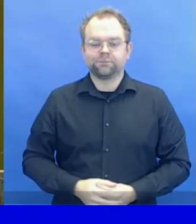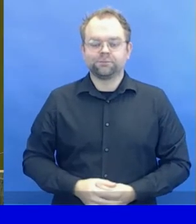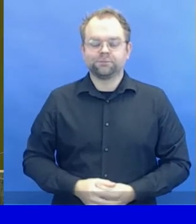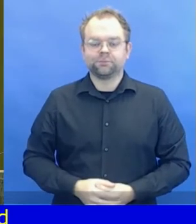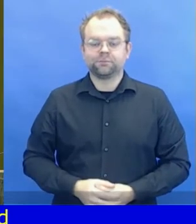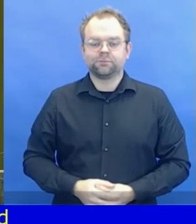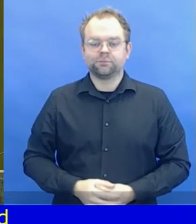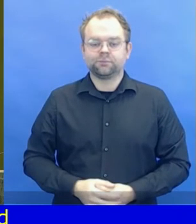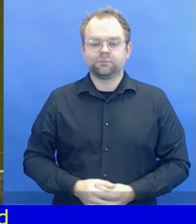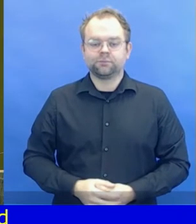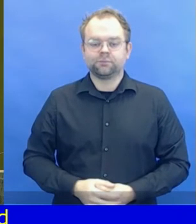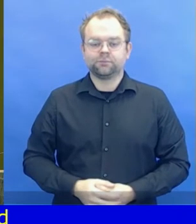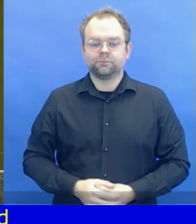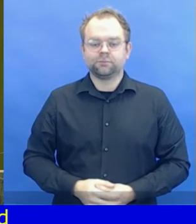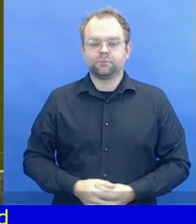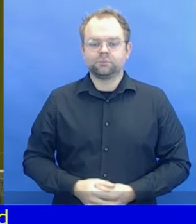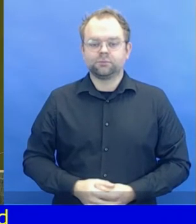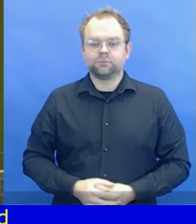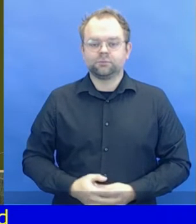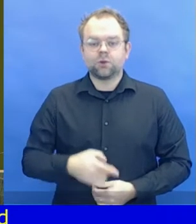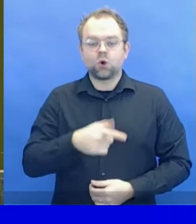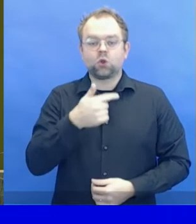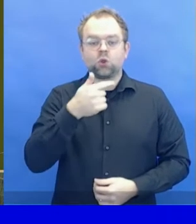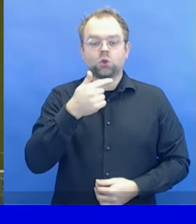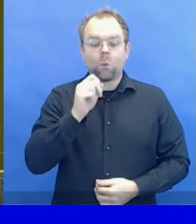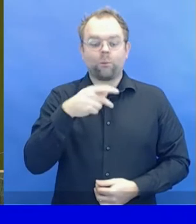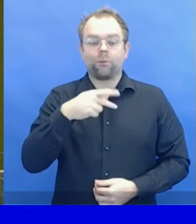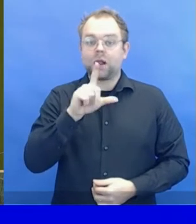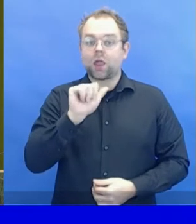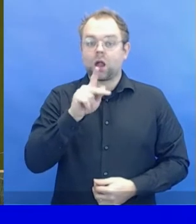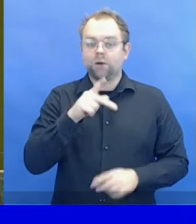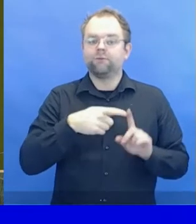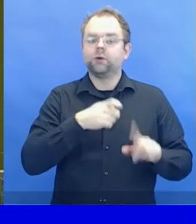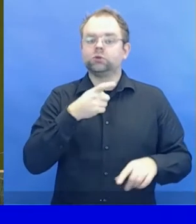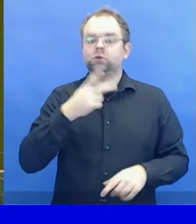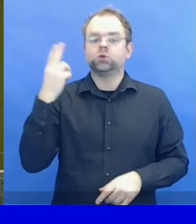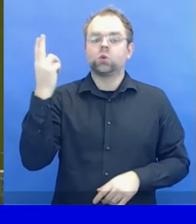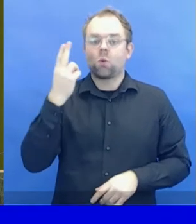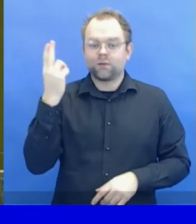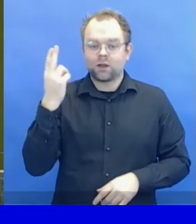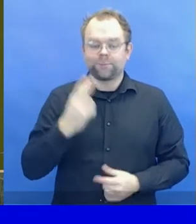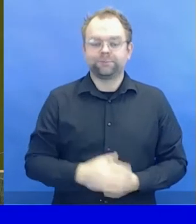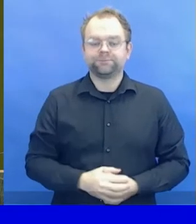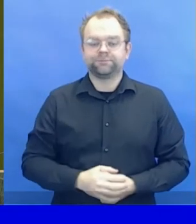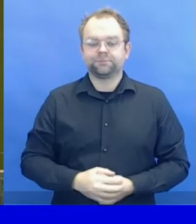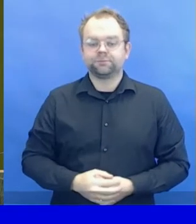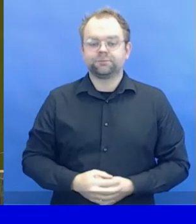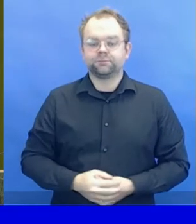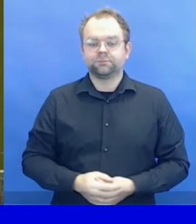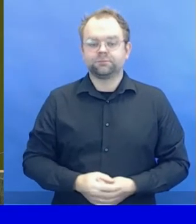Ms. Benafasha Jacobi of the Islamic Republic of Afghanistan.